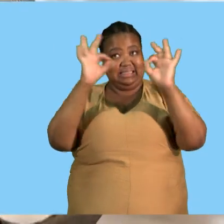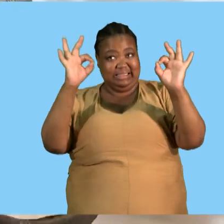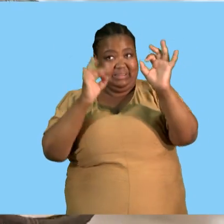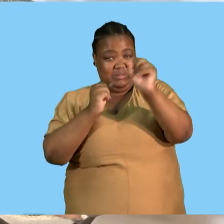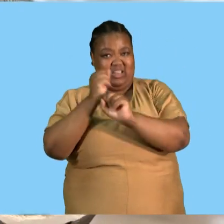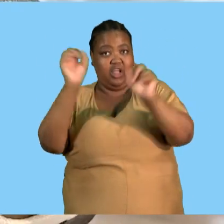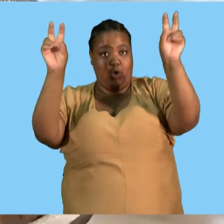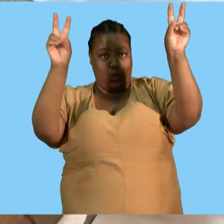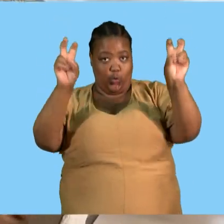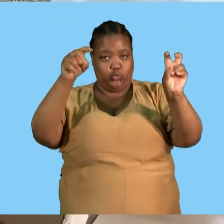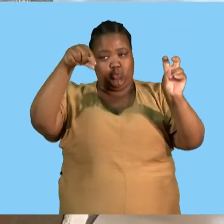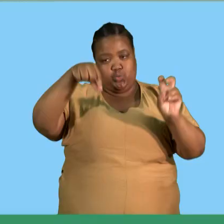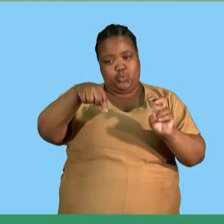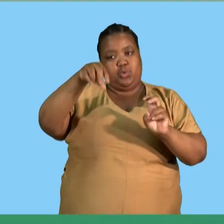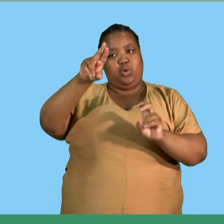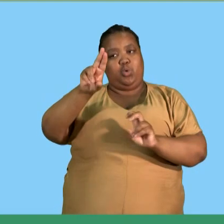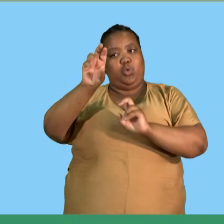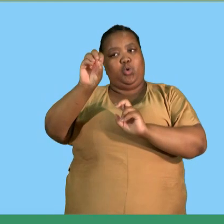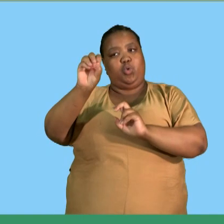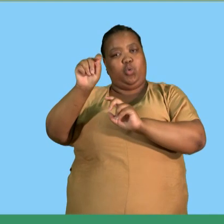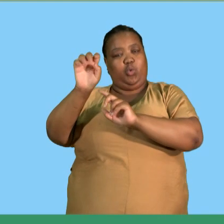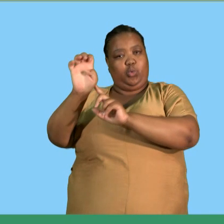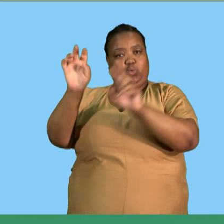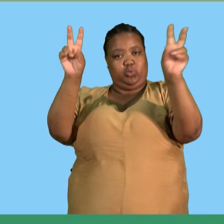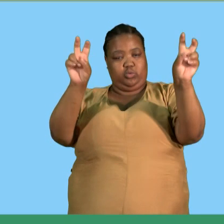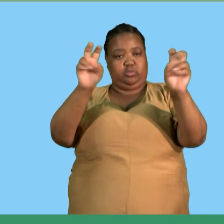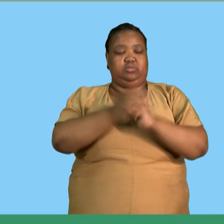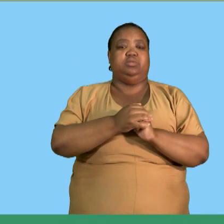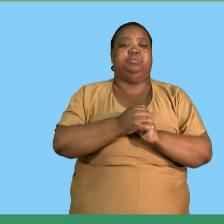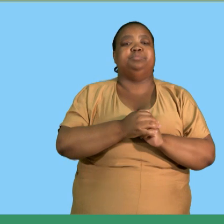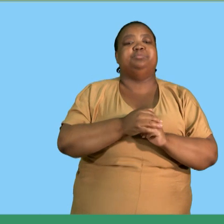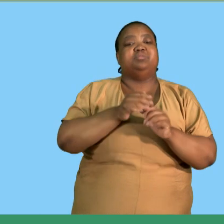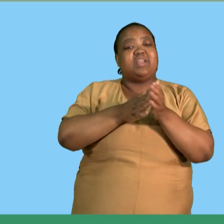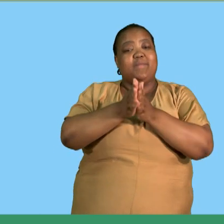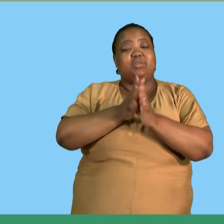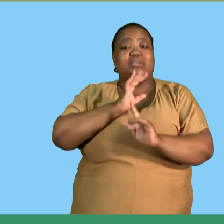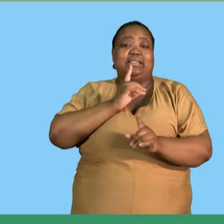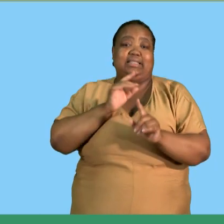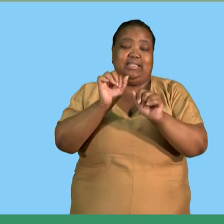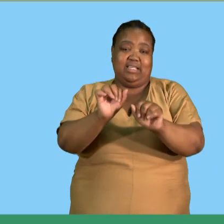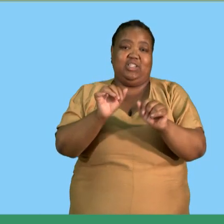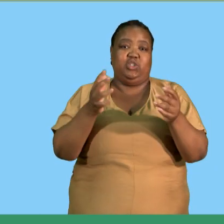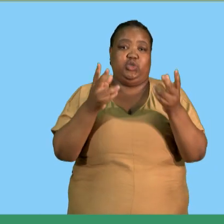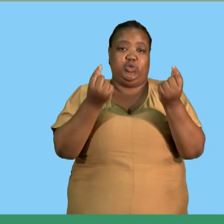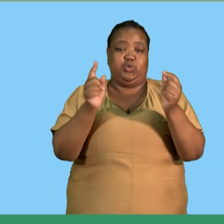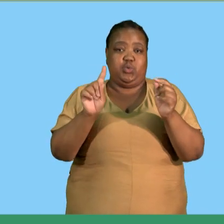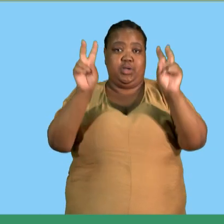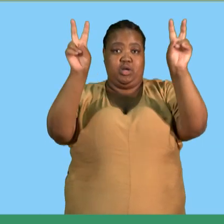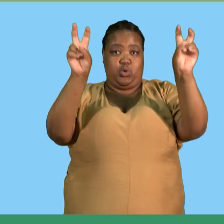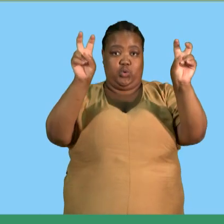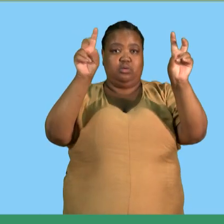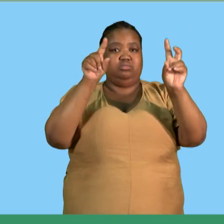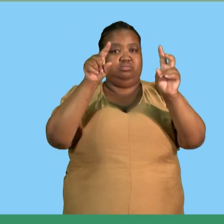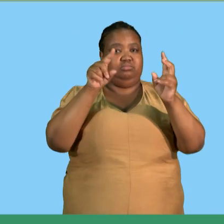as is so motivate your answer by quoting from the scenario that's what you need to do